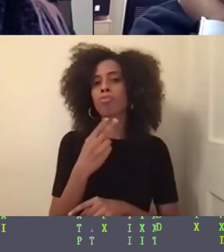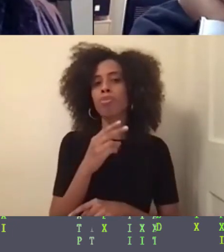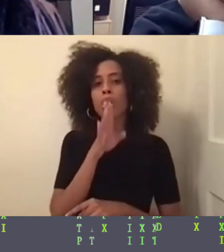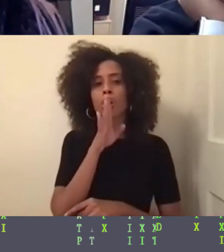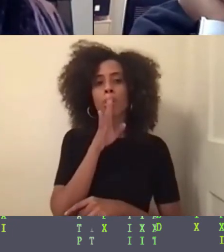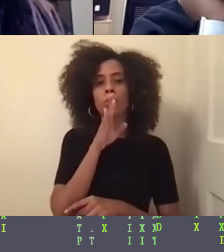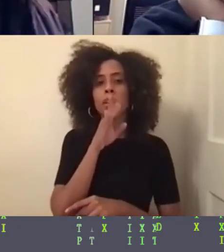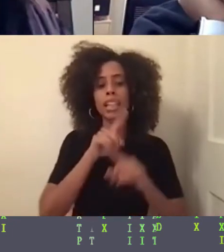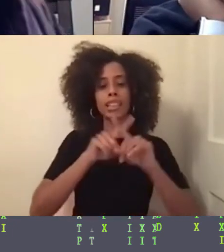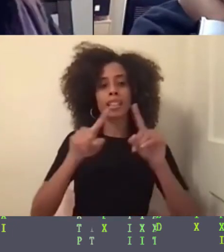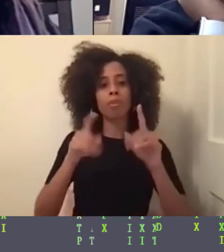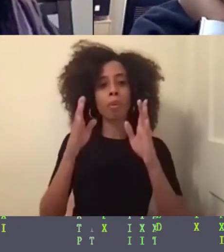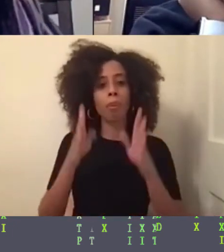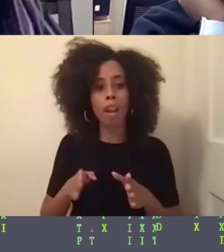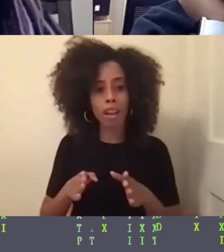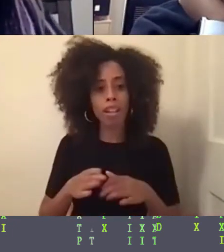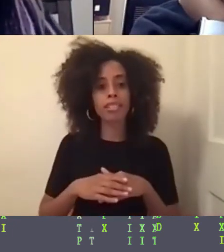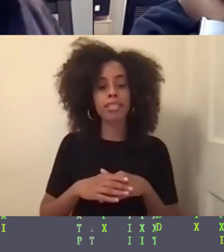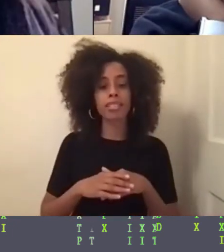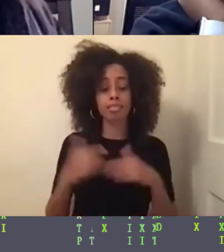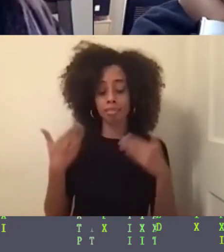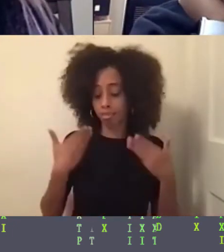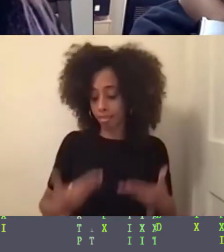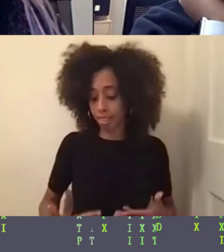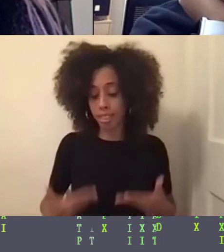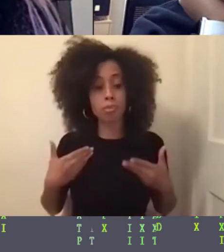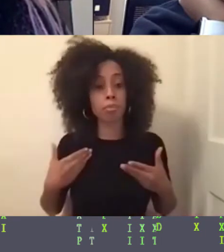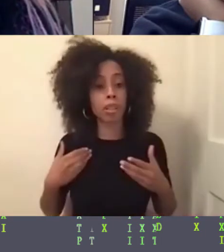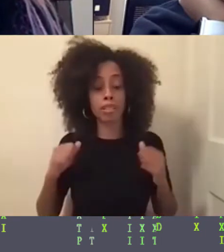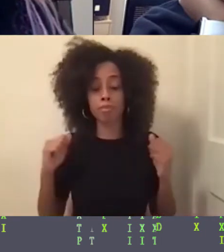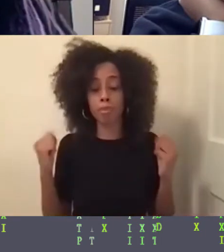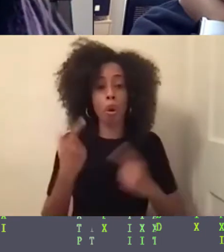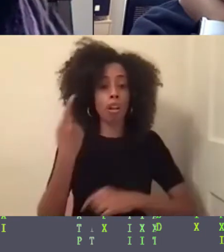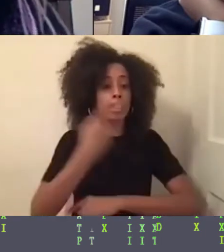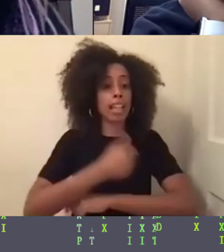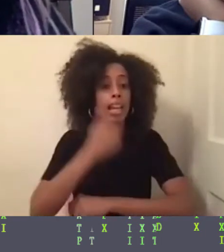I'm going to be me. I'm going to be me all day, every day. So.